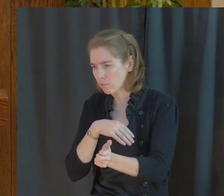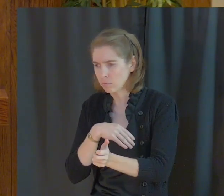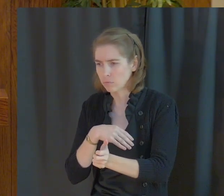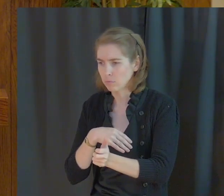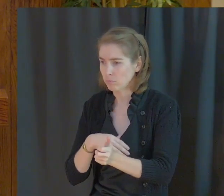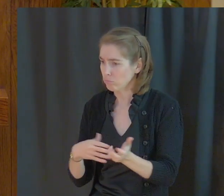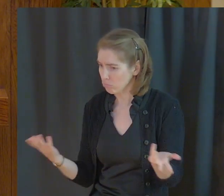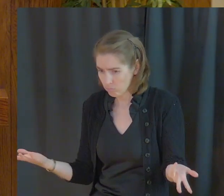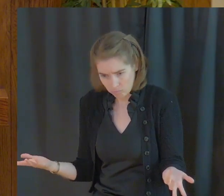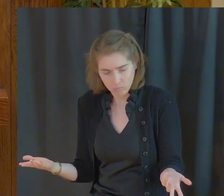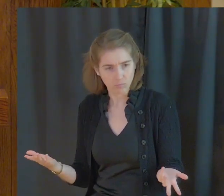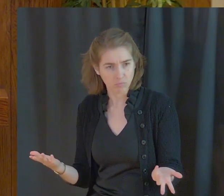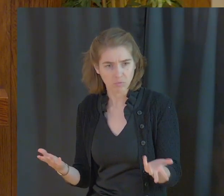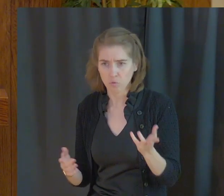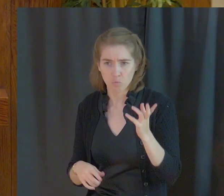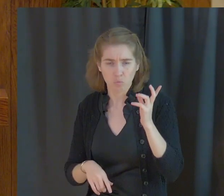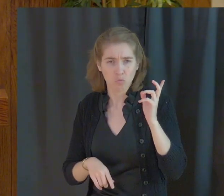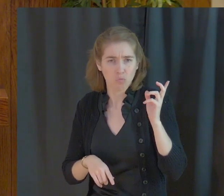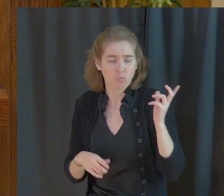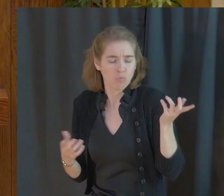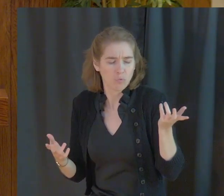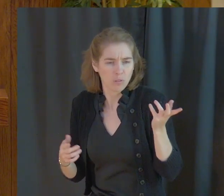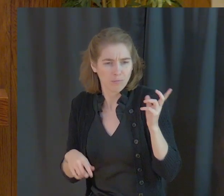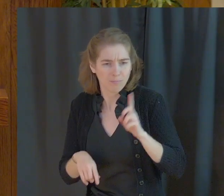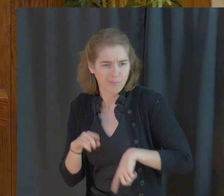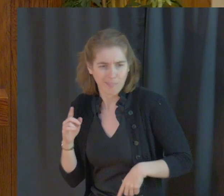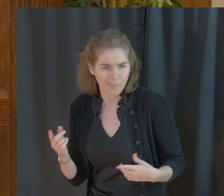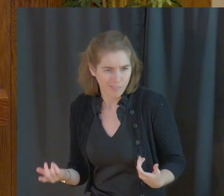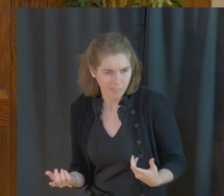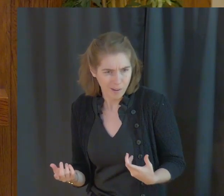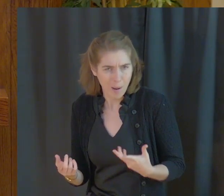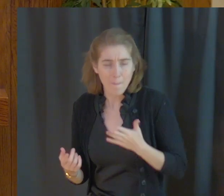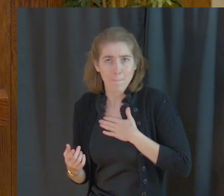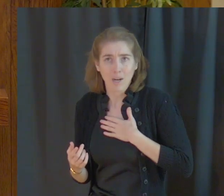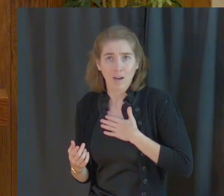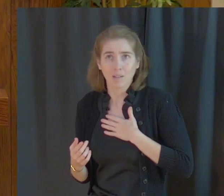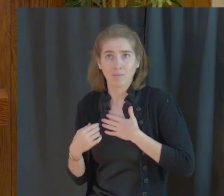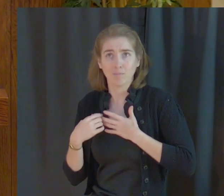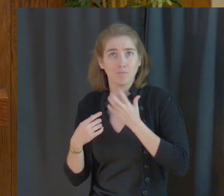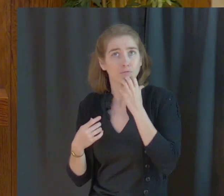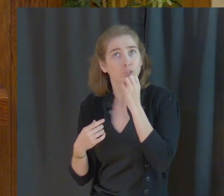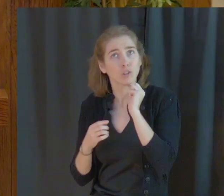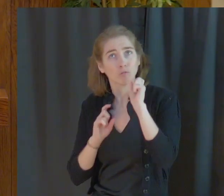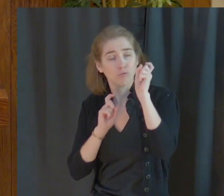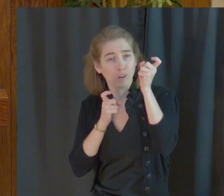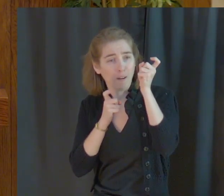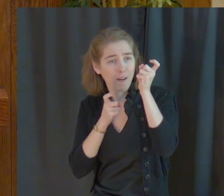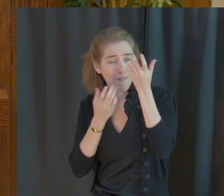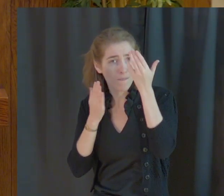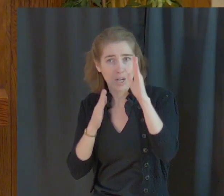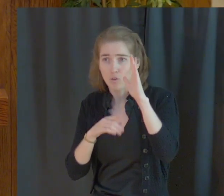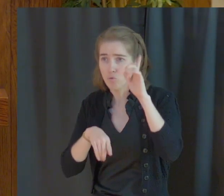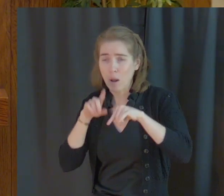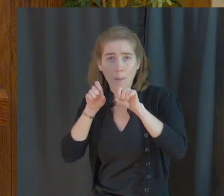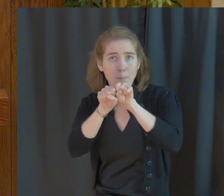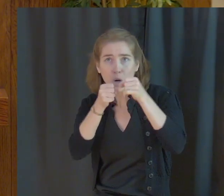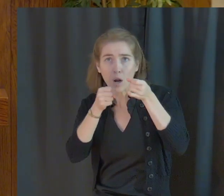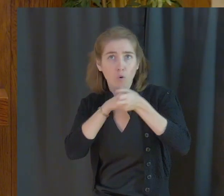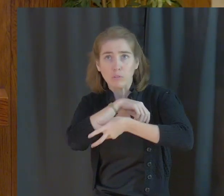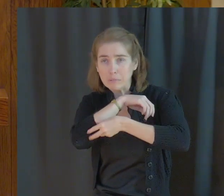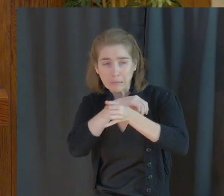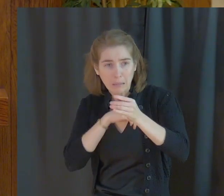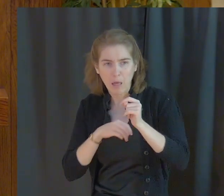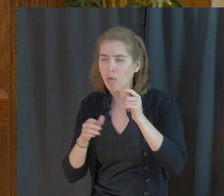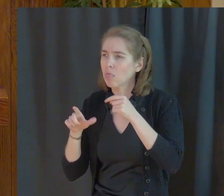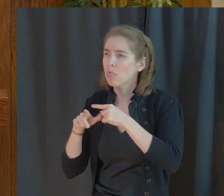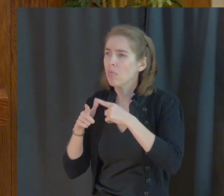Sire, that cannot be either. My treasures are in heaven where none can break or steal. Then